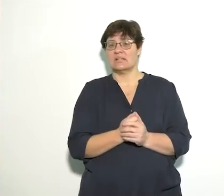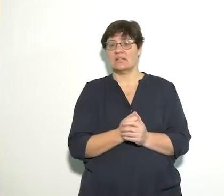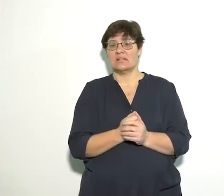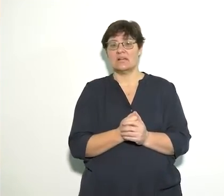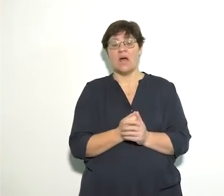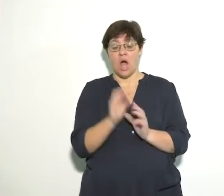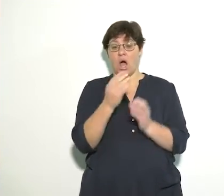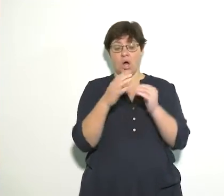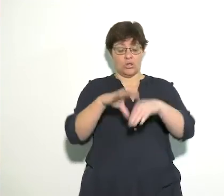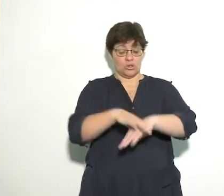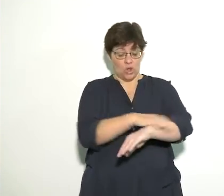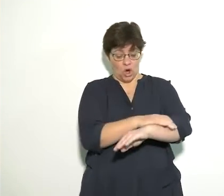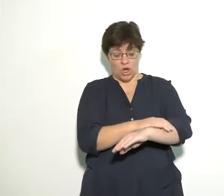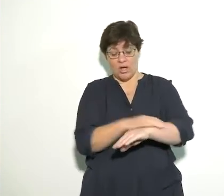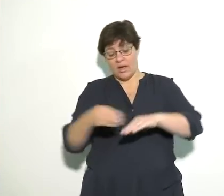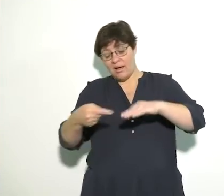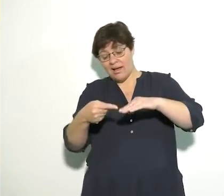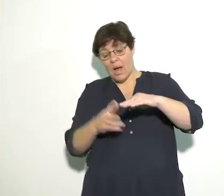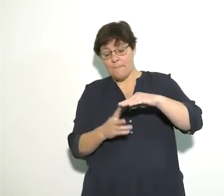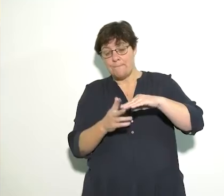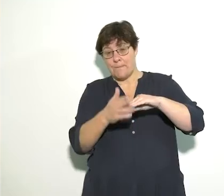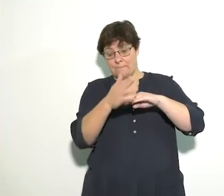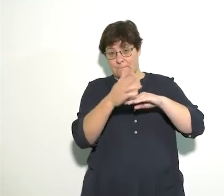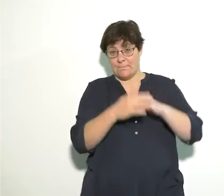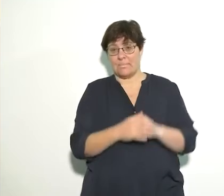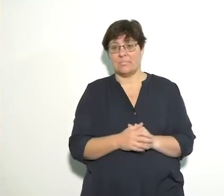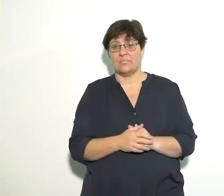at the end, like how I've cut it out here.